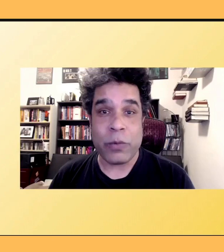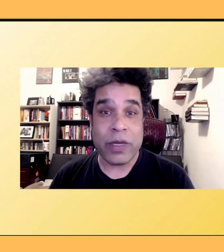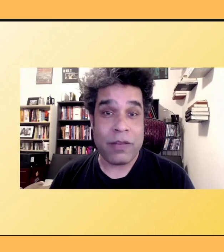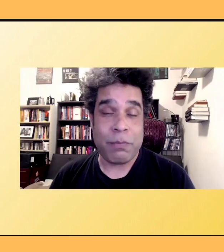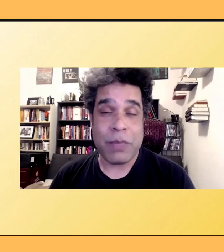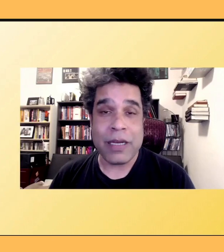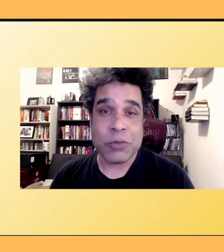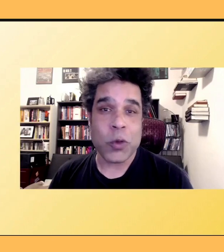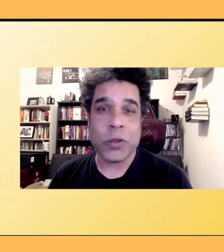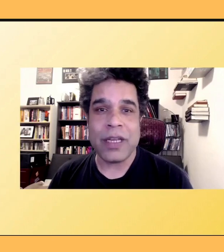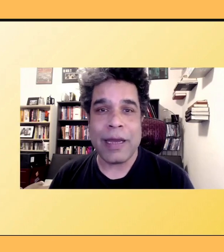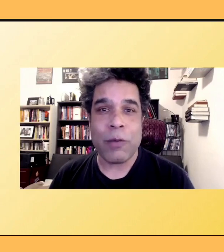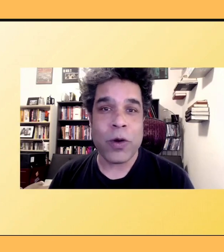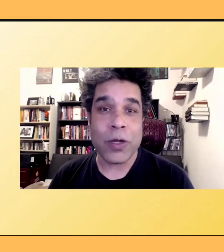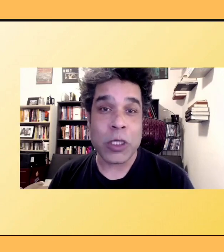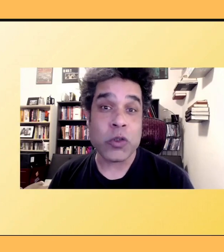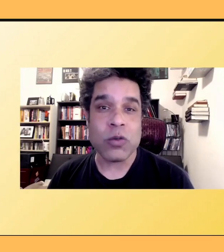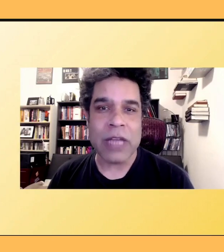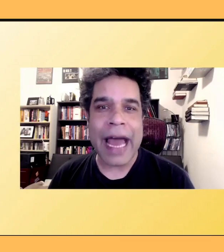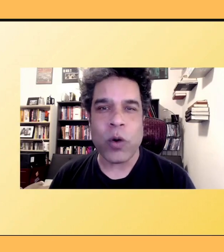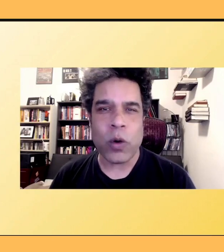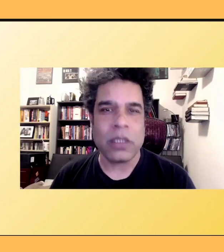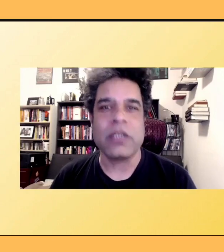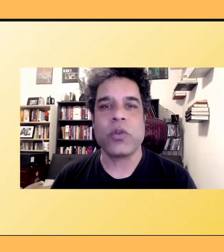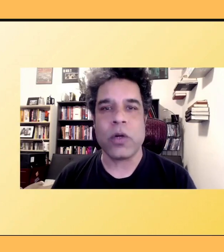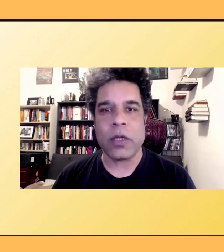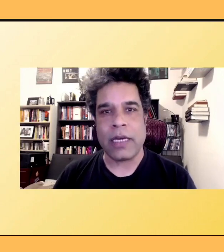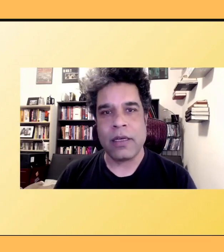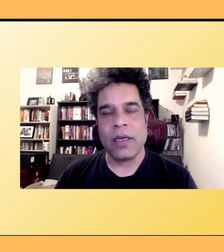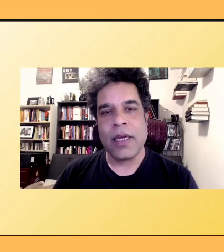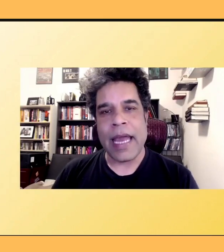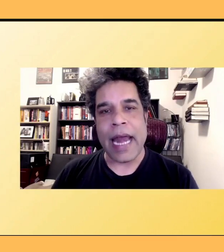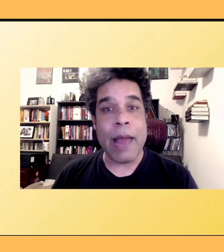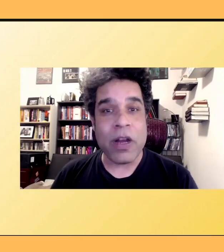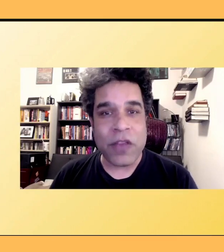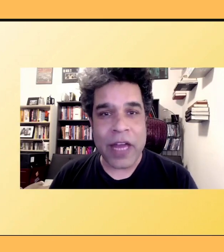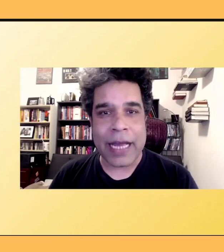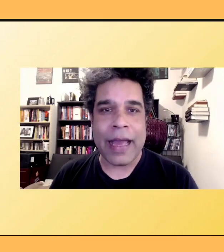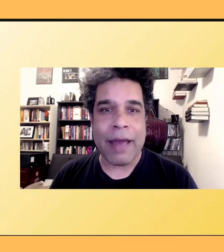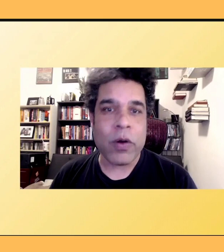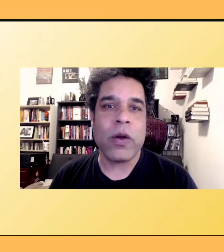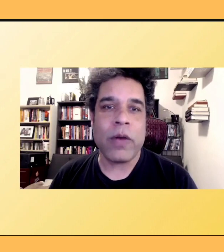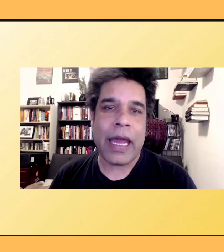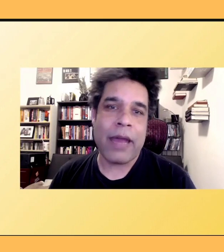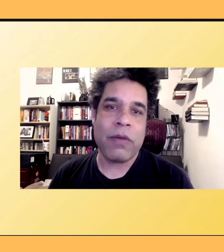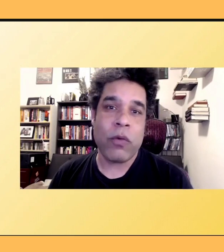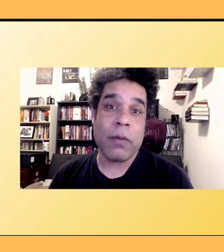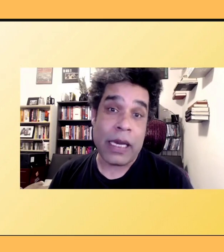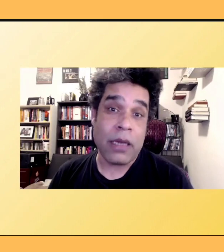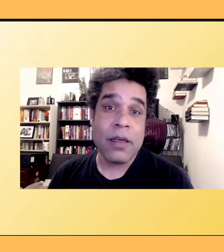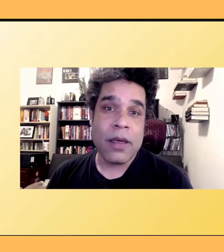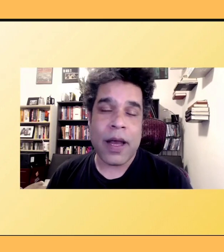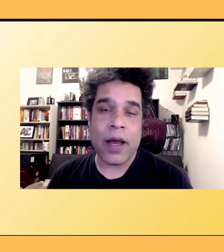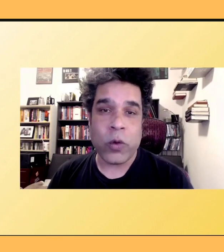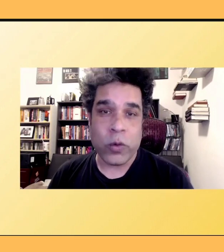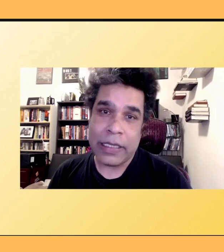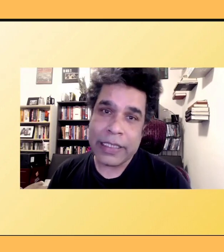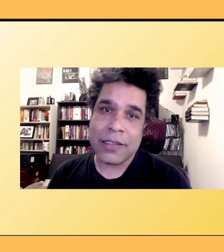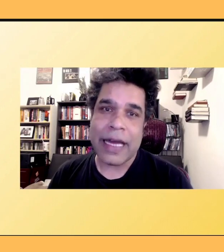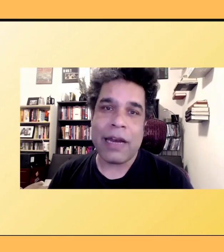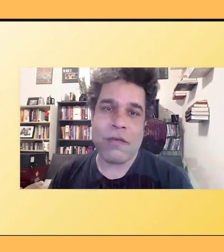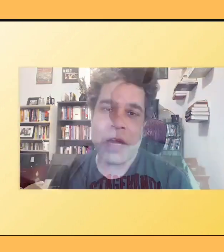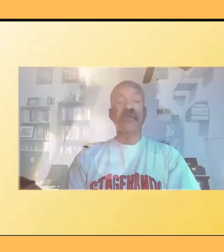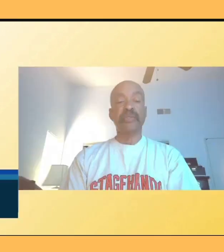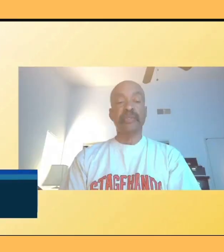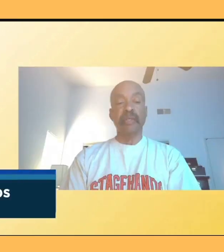a little too loud or a little too early. And I want to thank everyone who came before me, uh, didn't listen to that advice. We still must do good